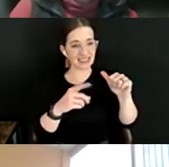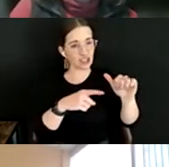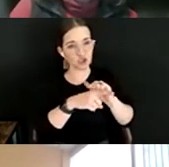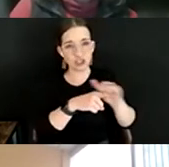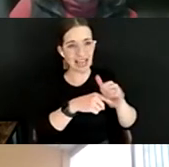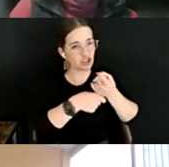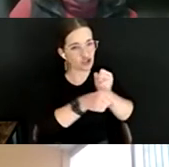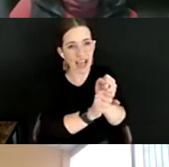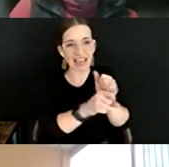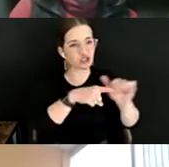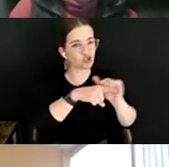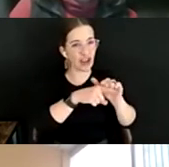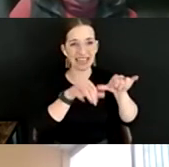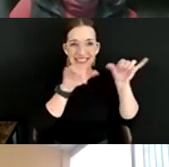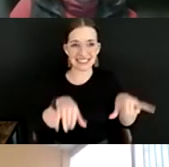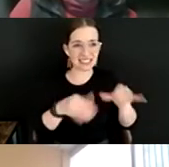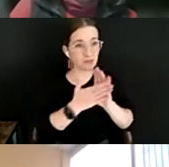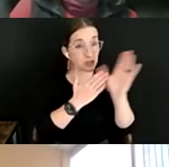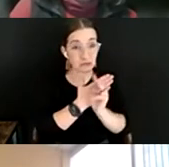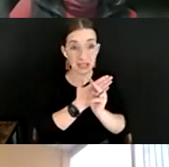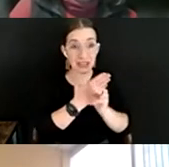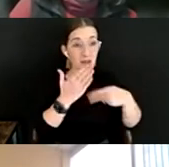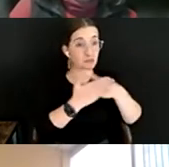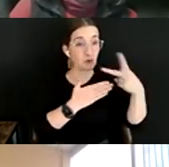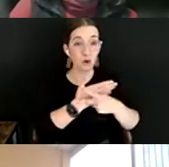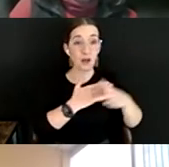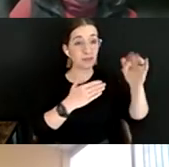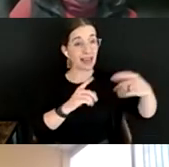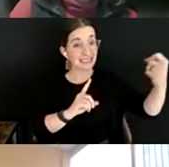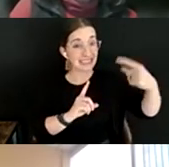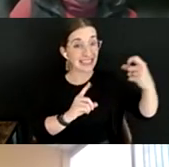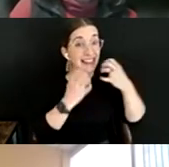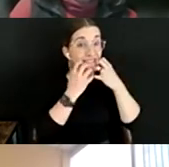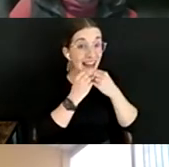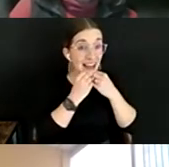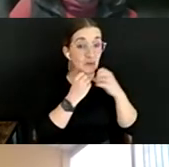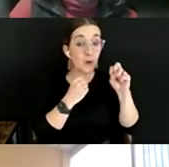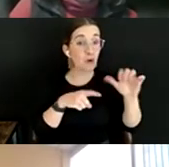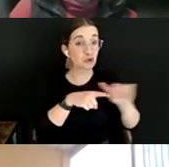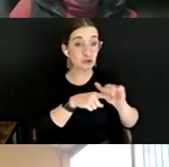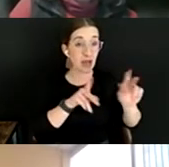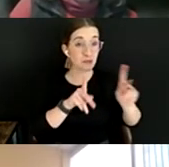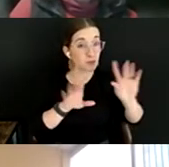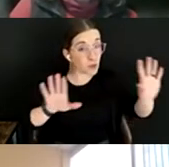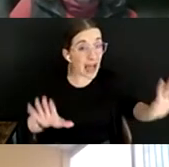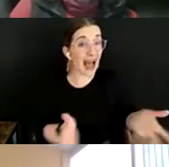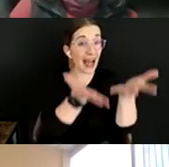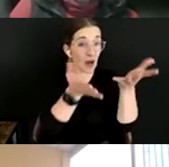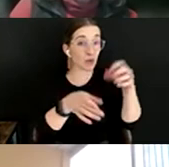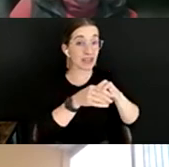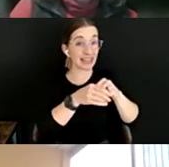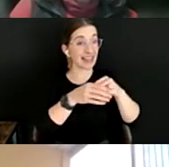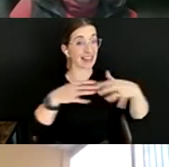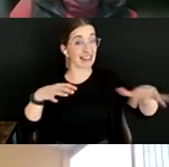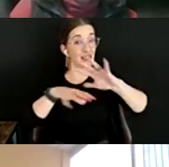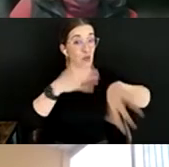programs that either signal value or train students to go out into the workforce and work as highly skilled technical